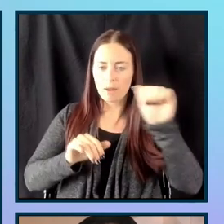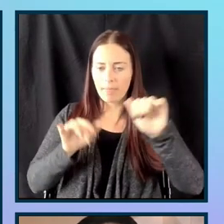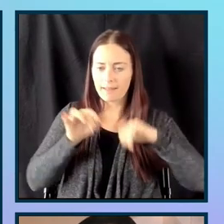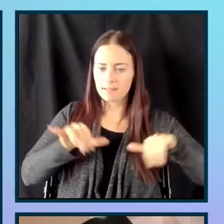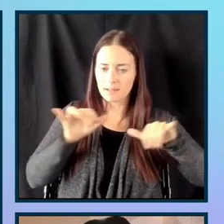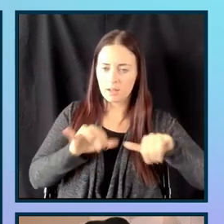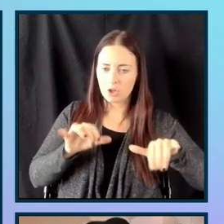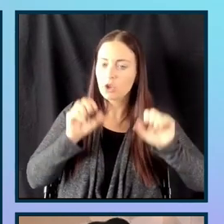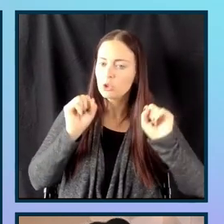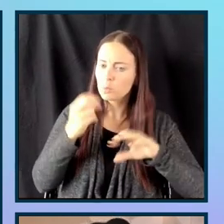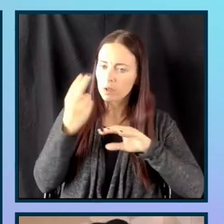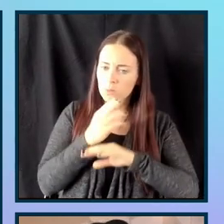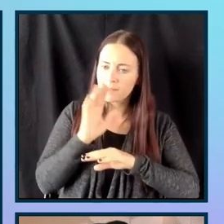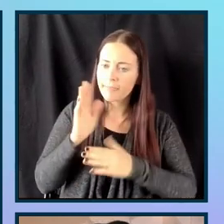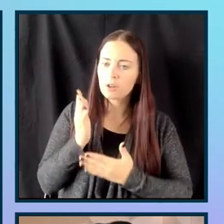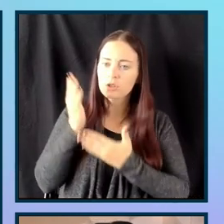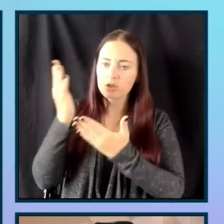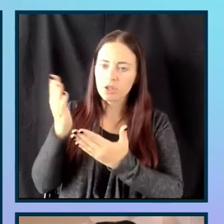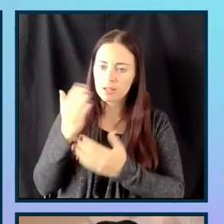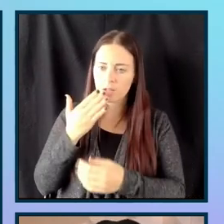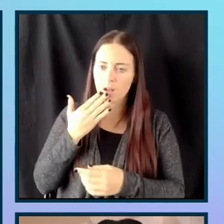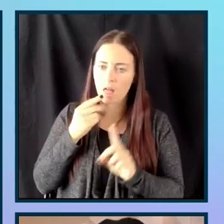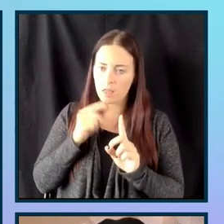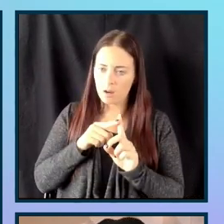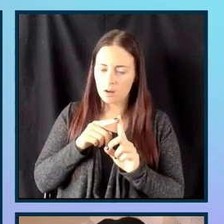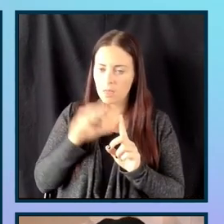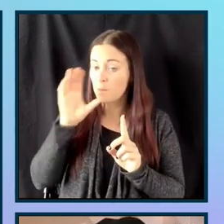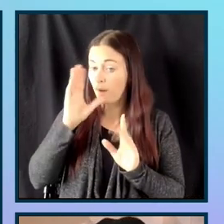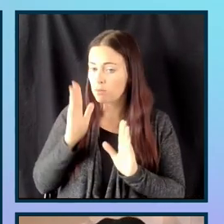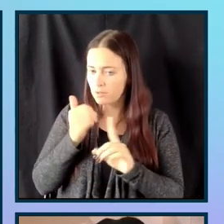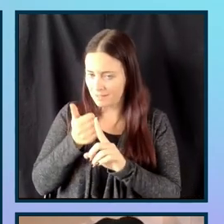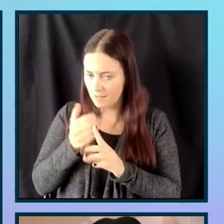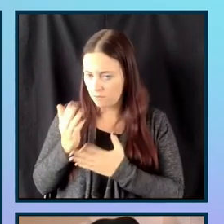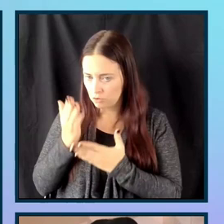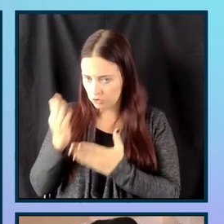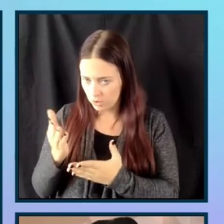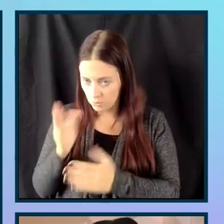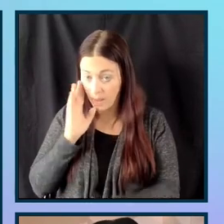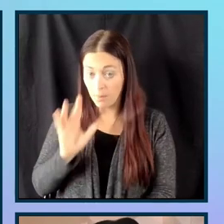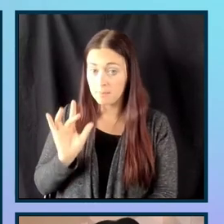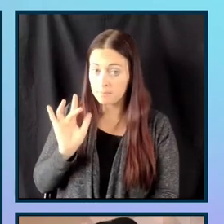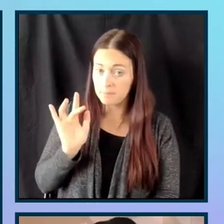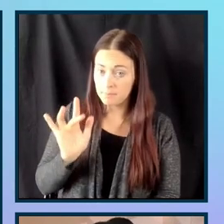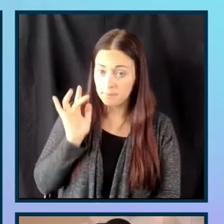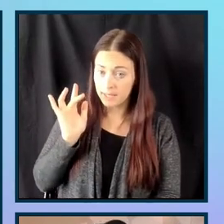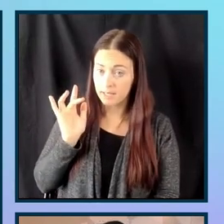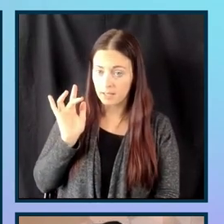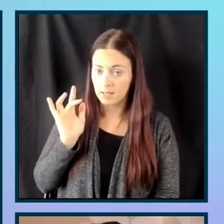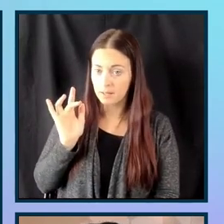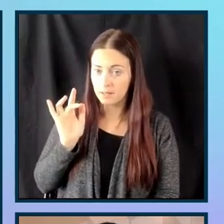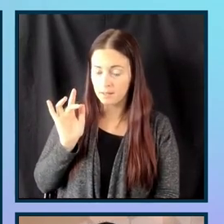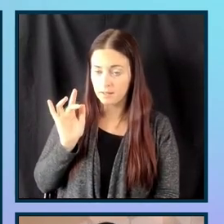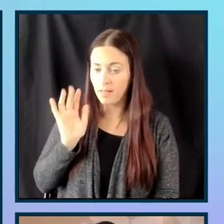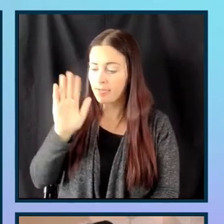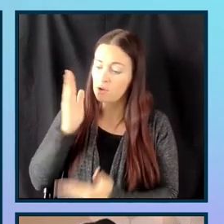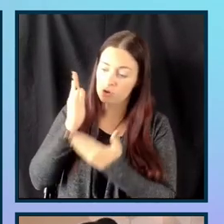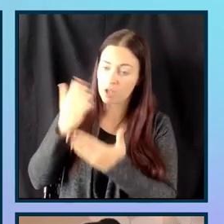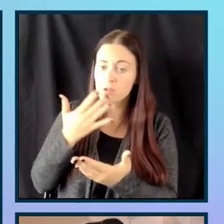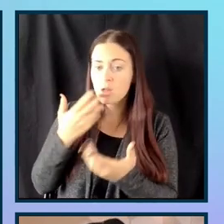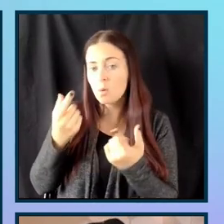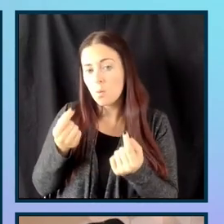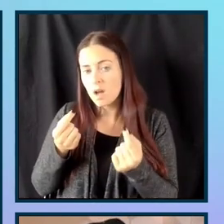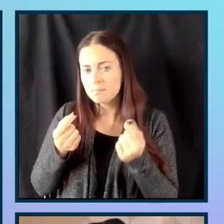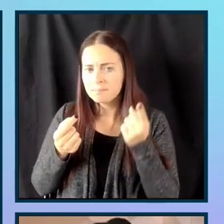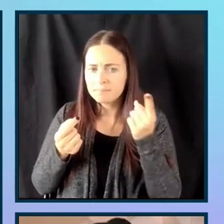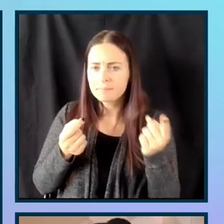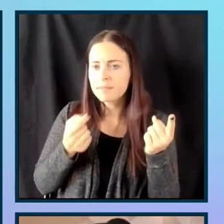their suggested color to fix that color contrast. So I'm going to go ahead and select that button and click on that button and it does kind of update